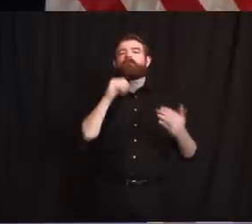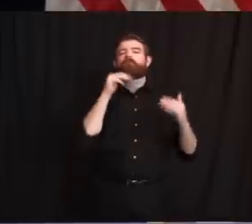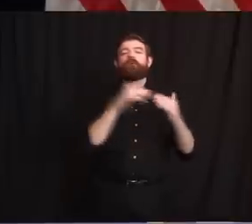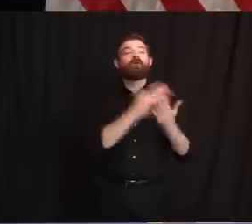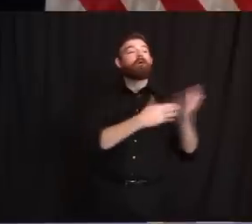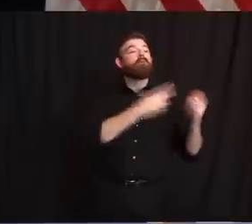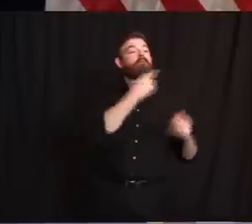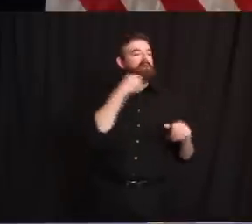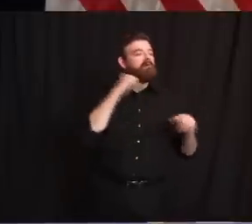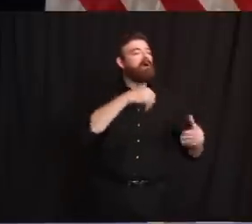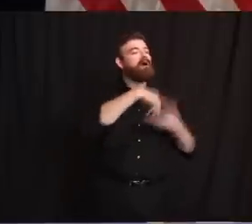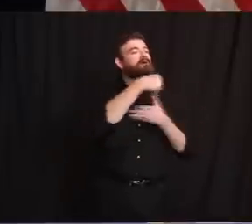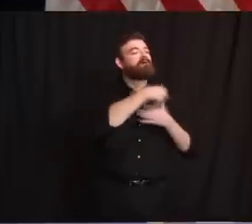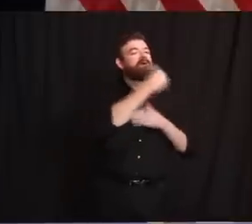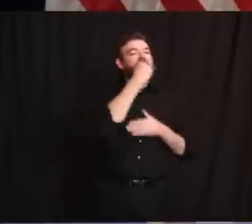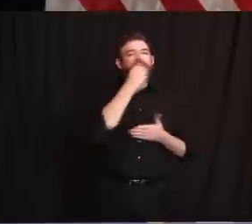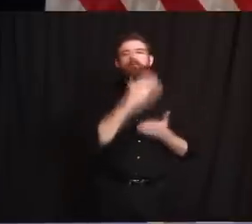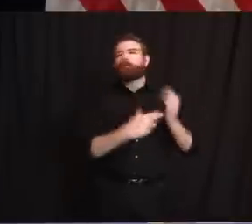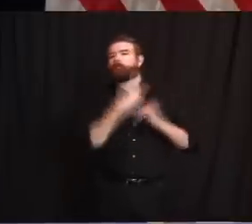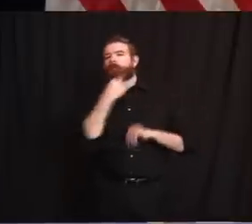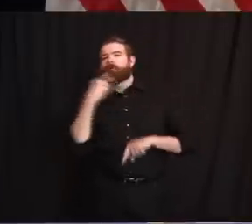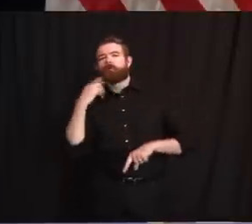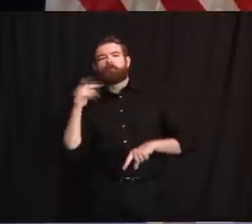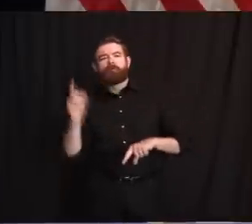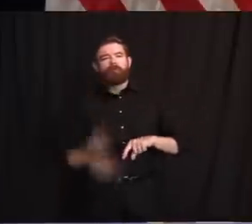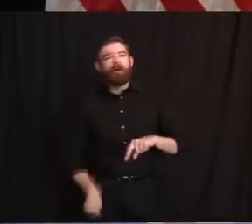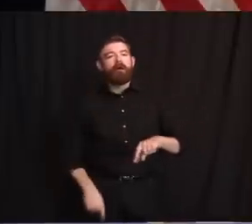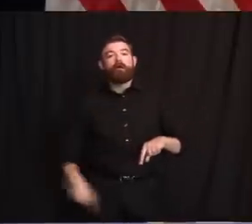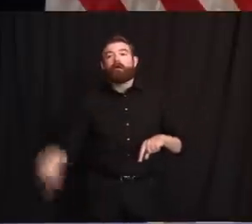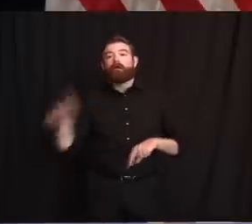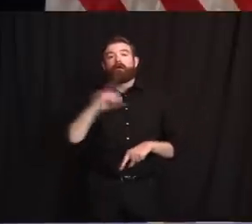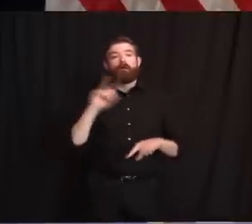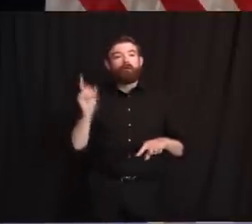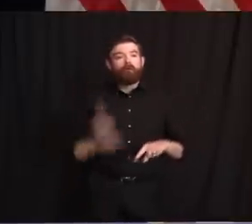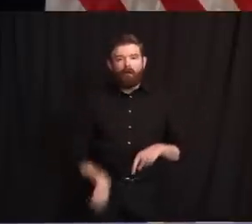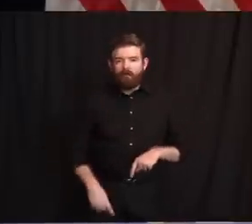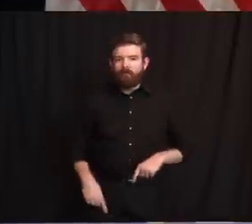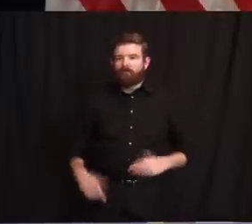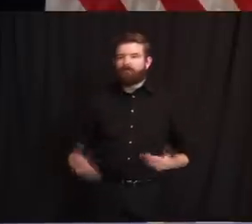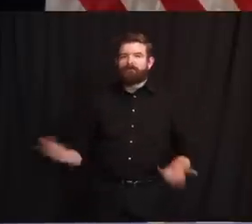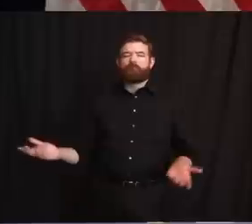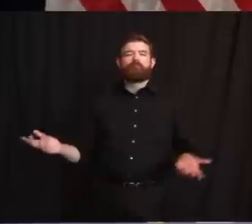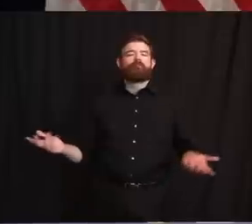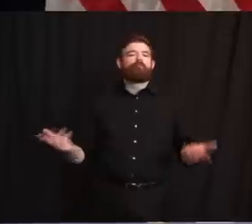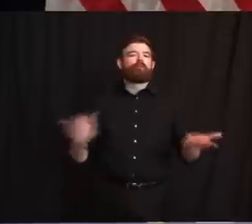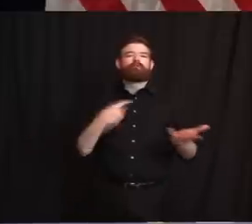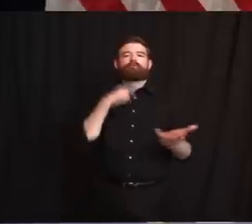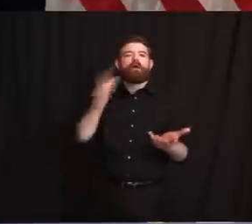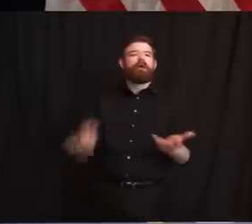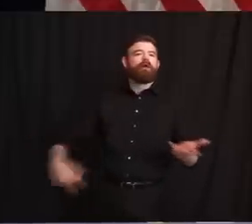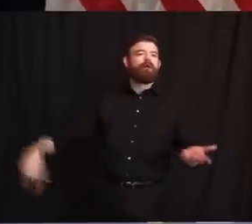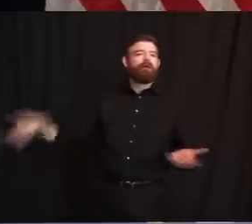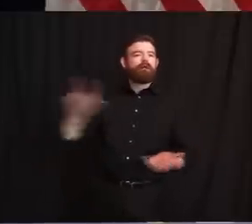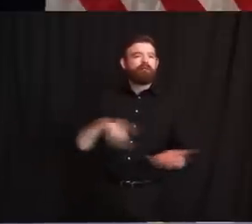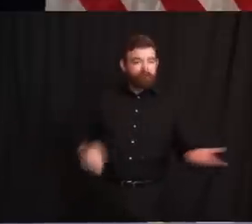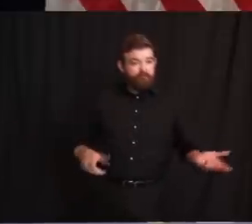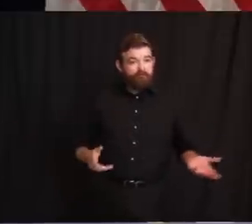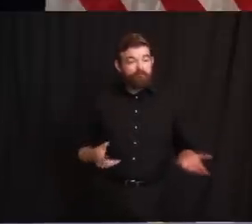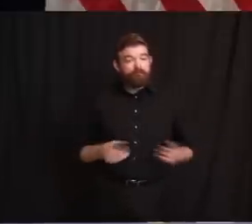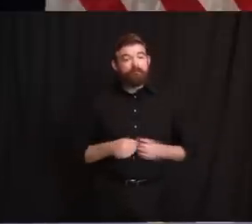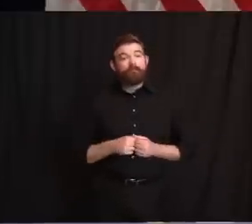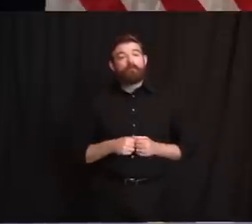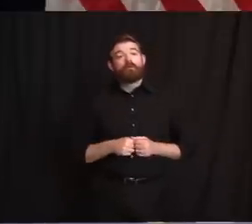say to those owners? Is the state going to ask municipalities to help out like closing parking lots or